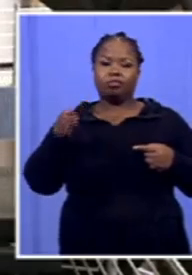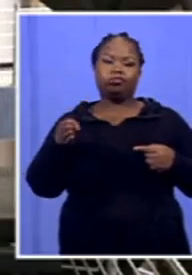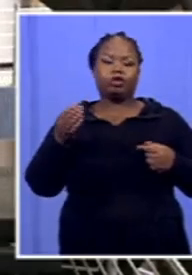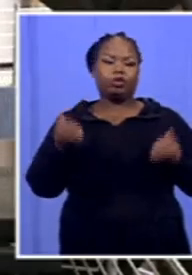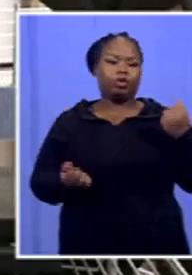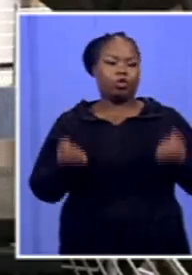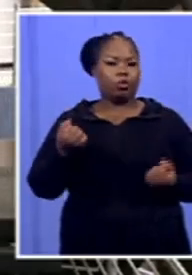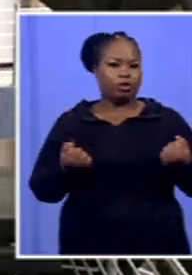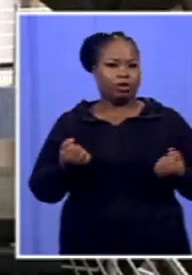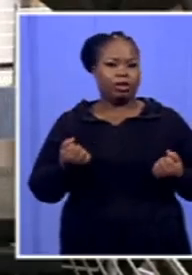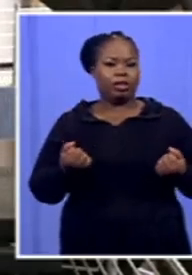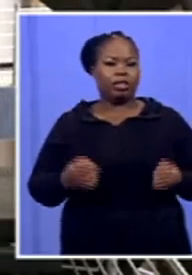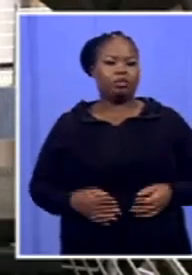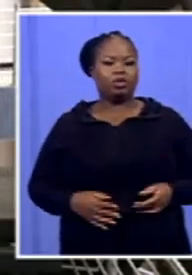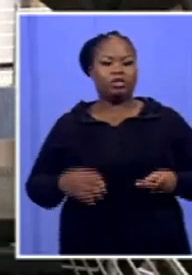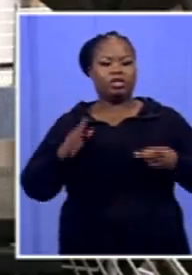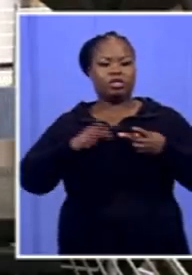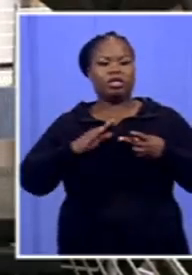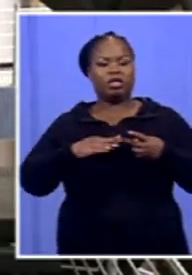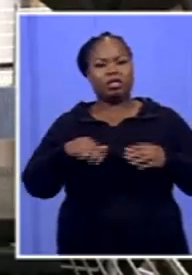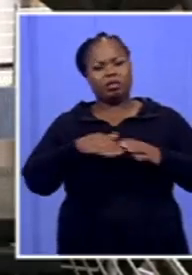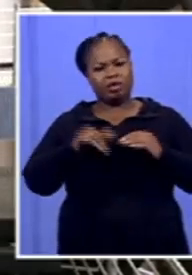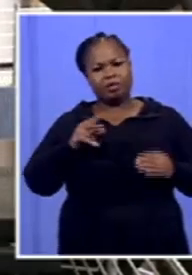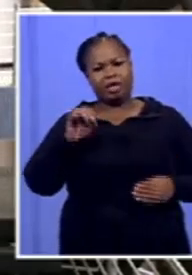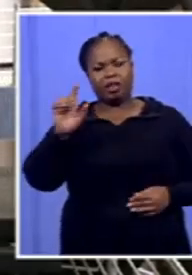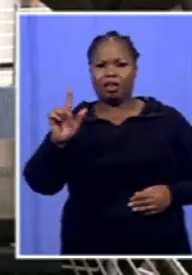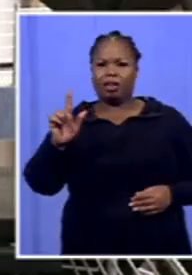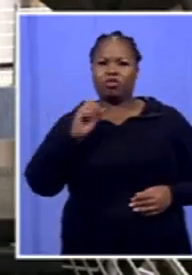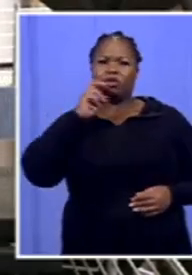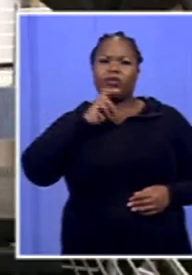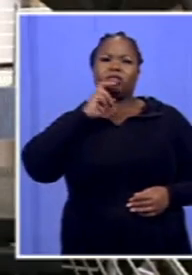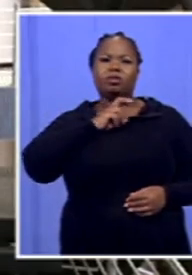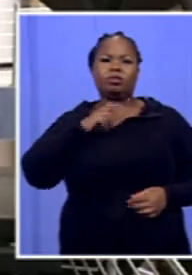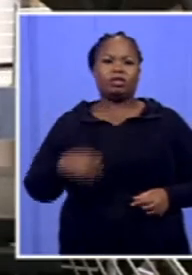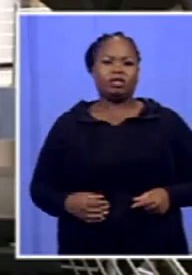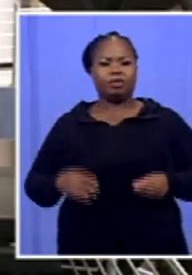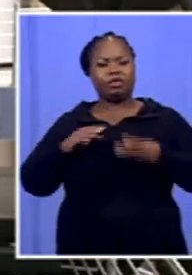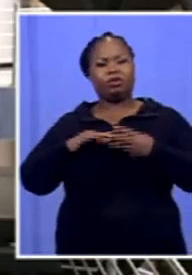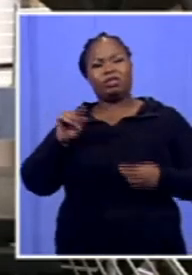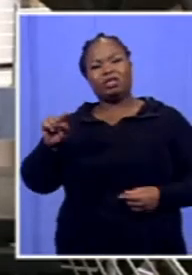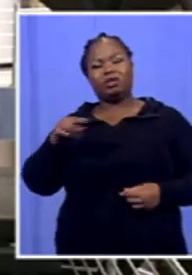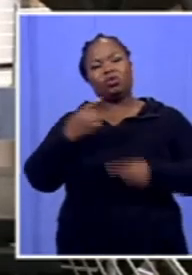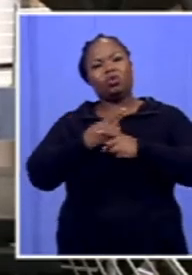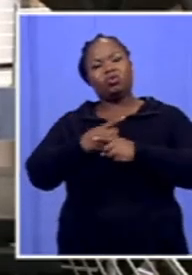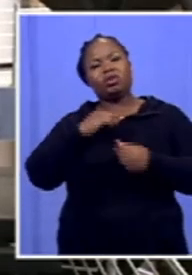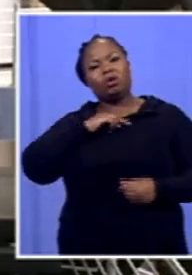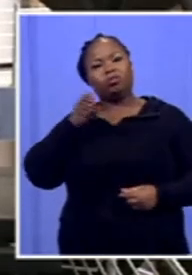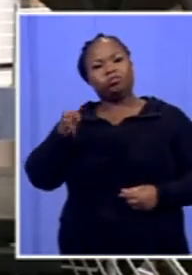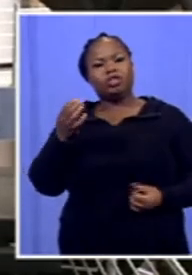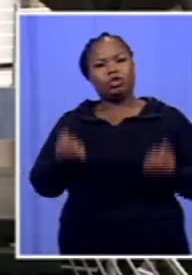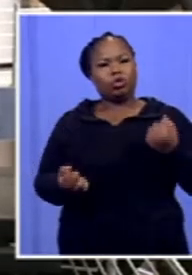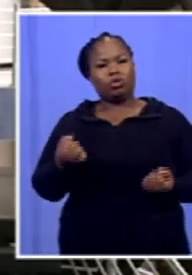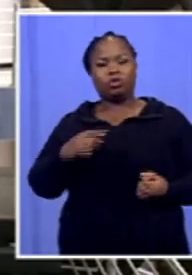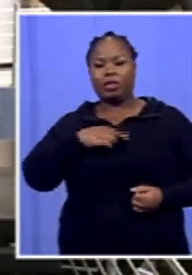that the judgment on that bail hearing will be made on Friday. In court yesterday, in a statement that he made to court, he said that